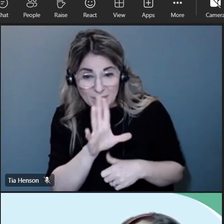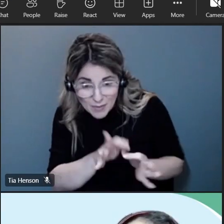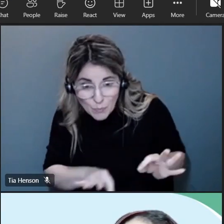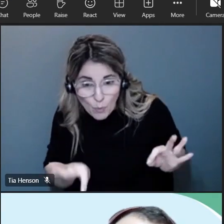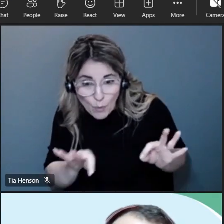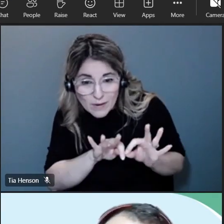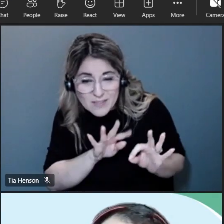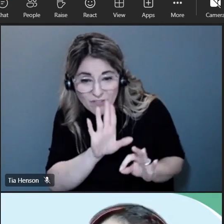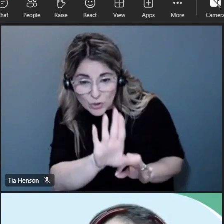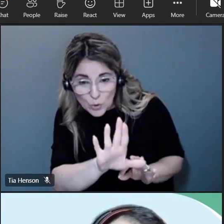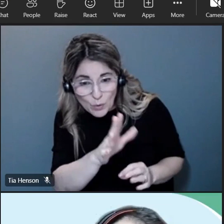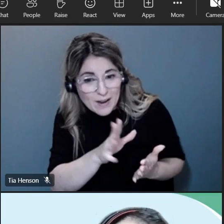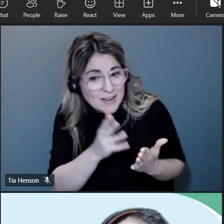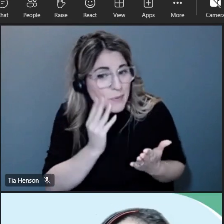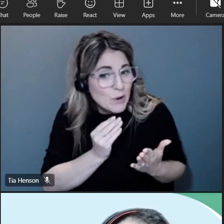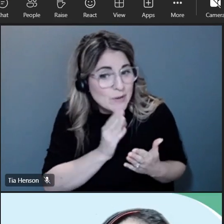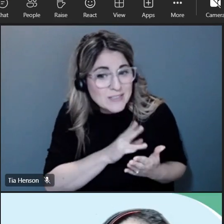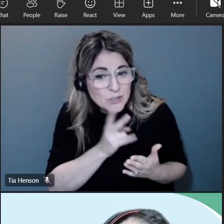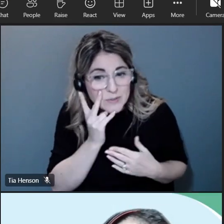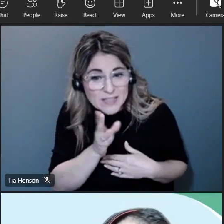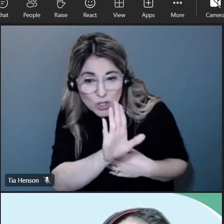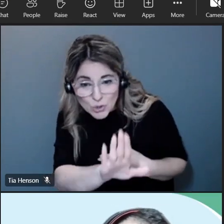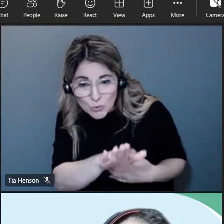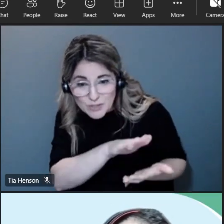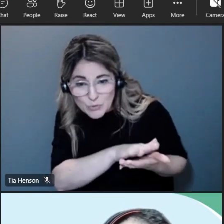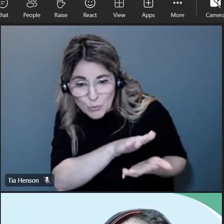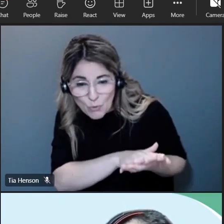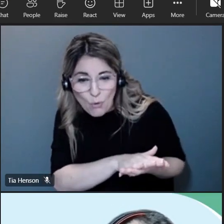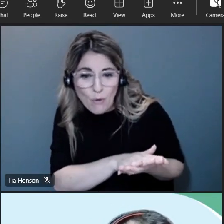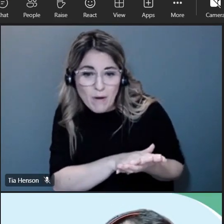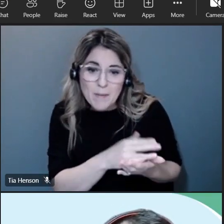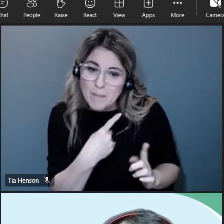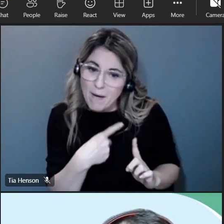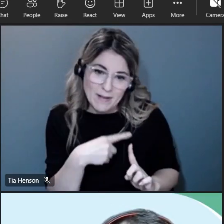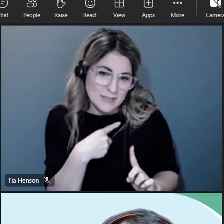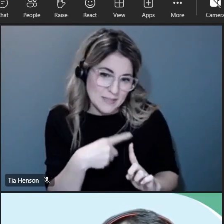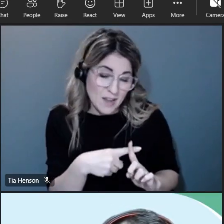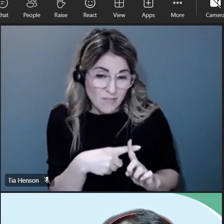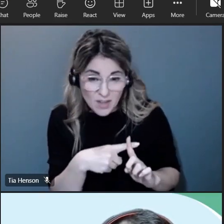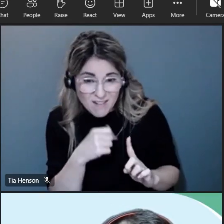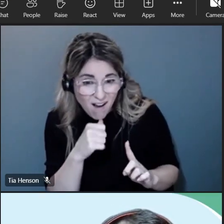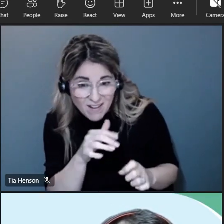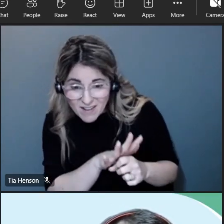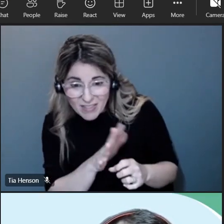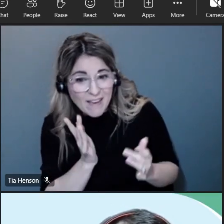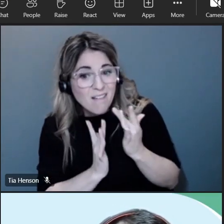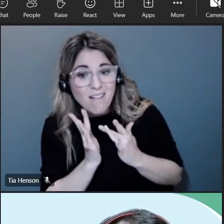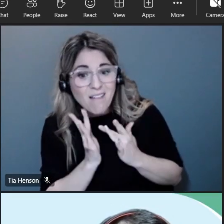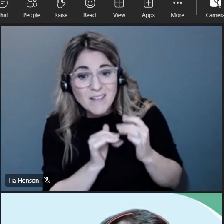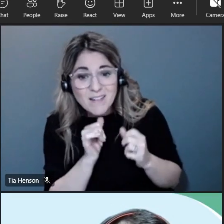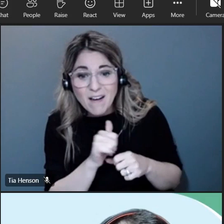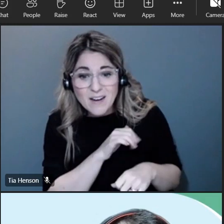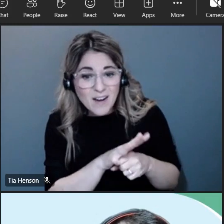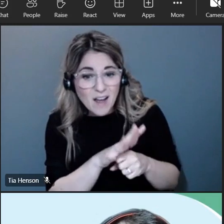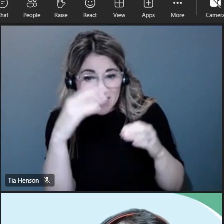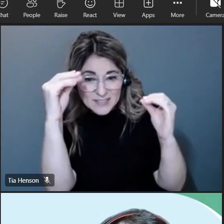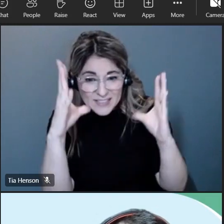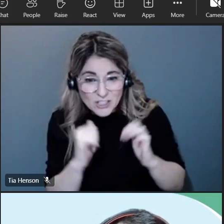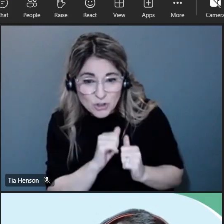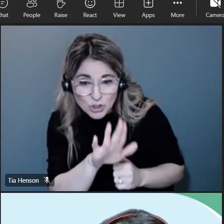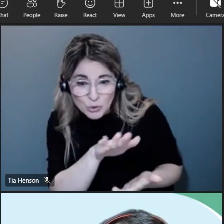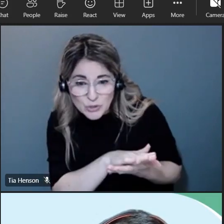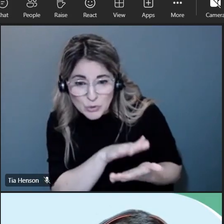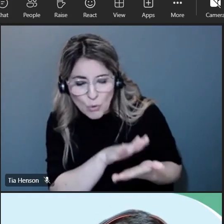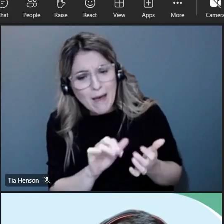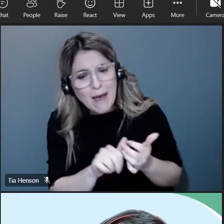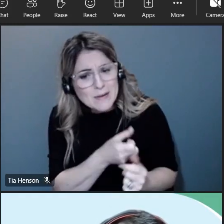you're seeing at your school um if there's you know how is it how is it is there a teacher shortage at your school and how is it impacting you to really